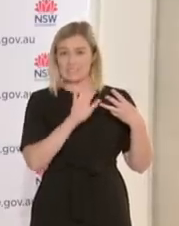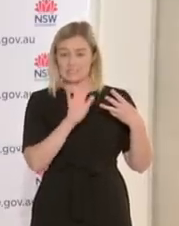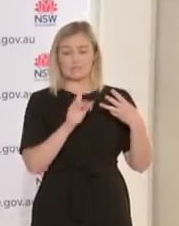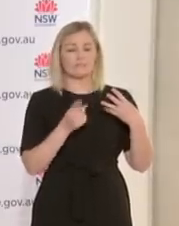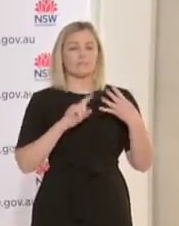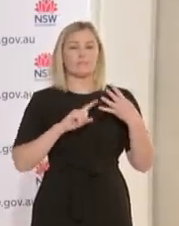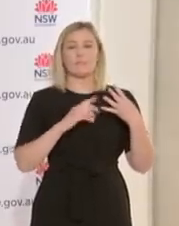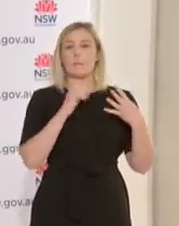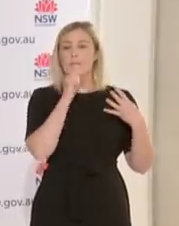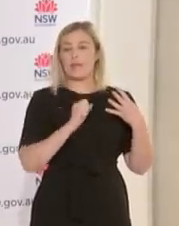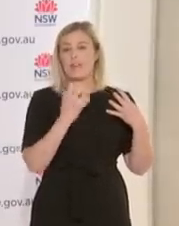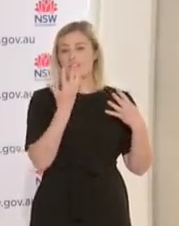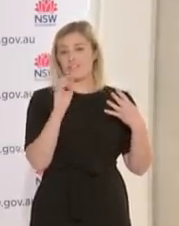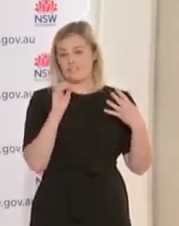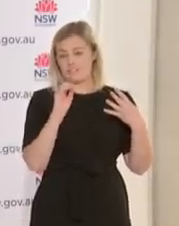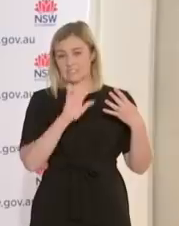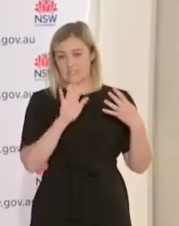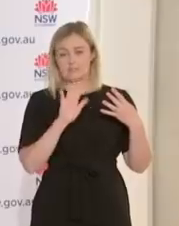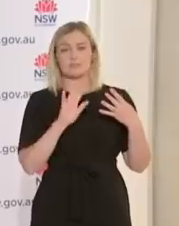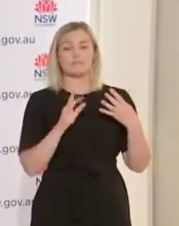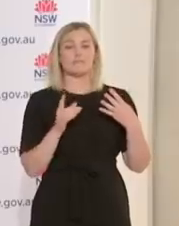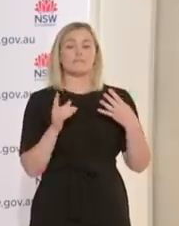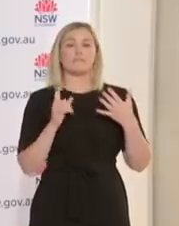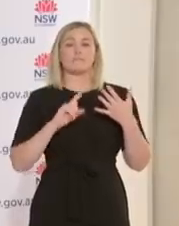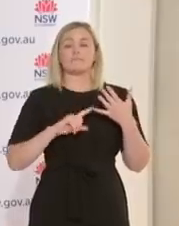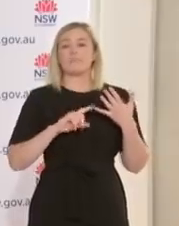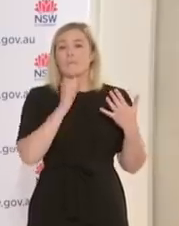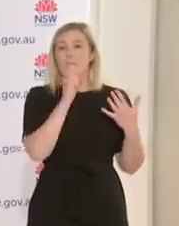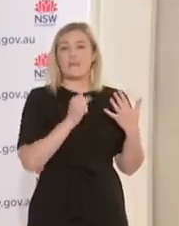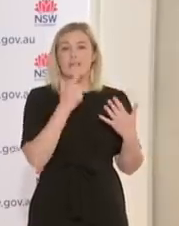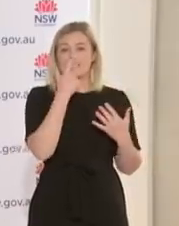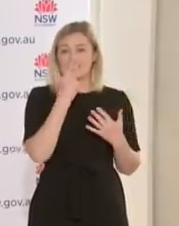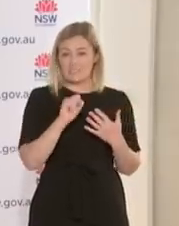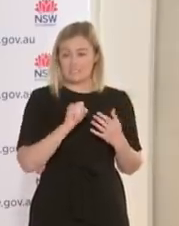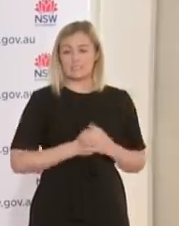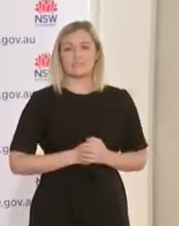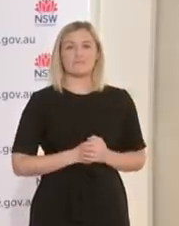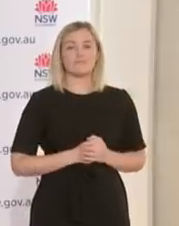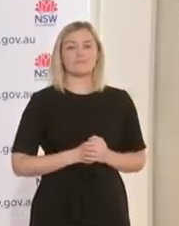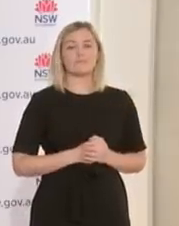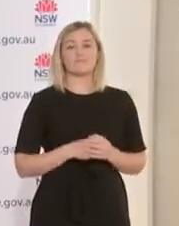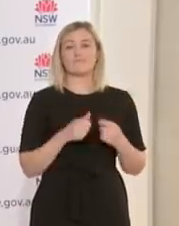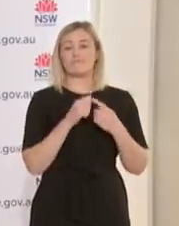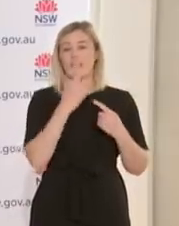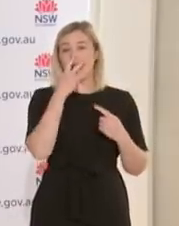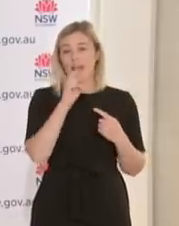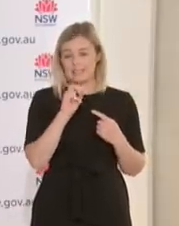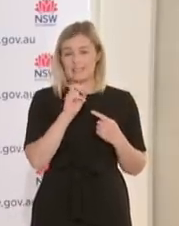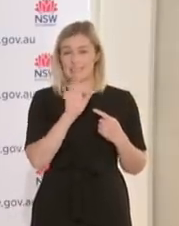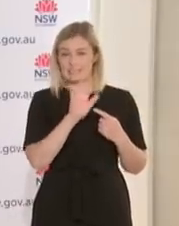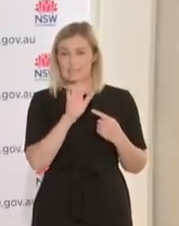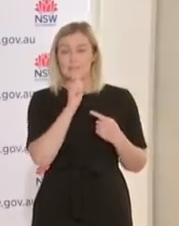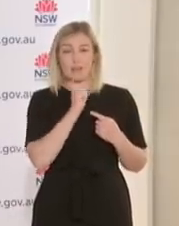a man in his 50s from Western Sydney, a man in his 70s from South Western Sydney, a man in his 80s from South Western Sydney